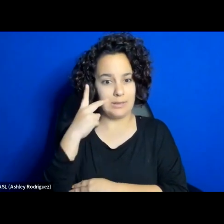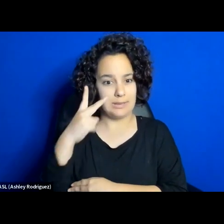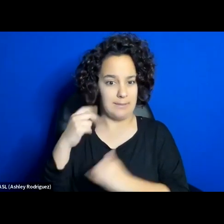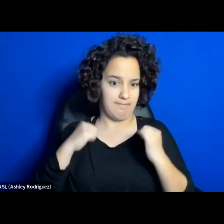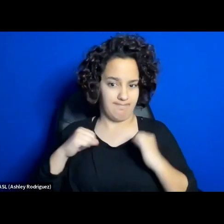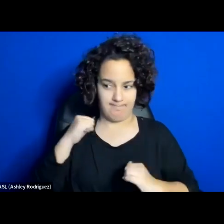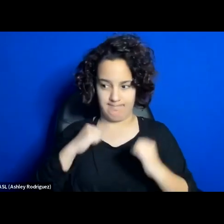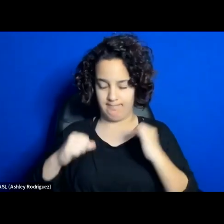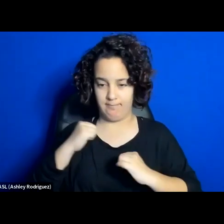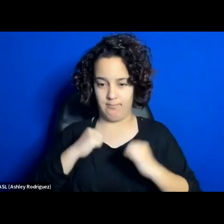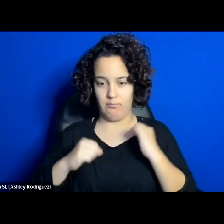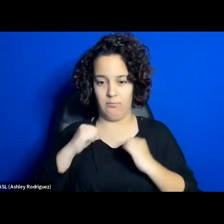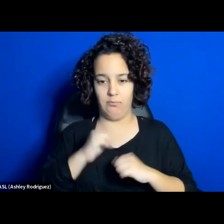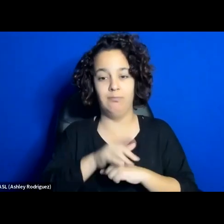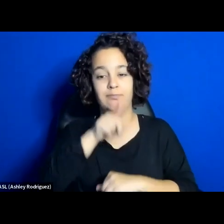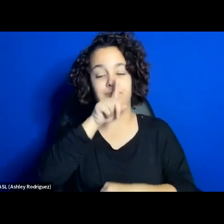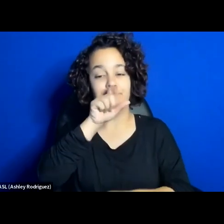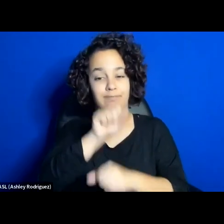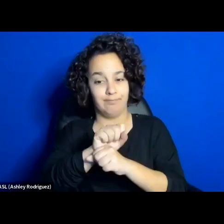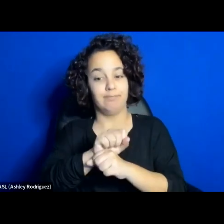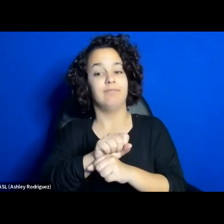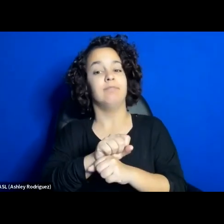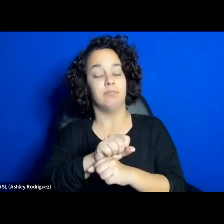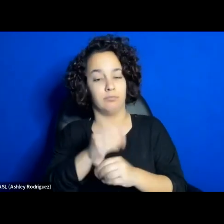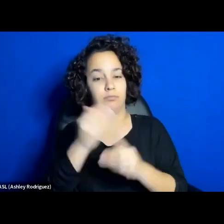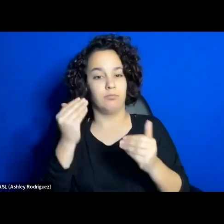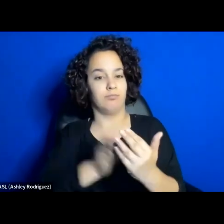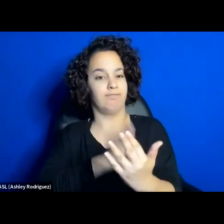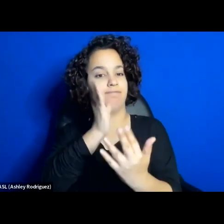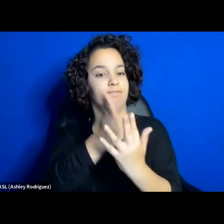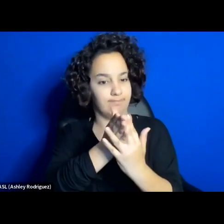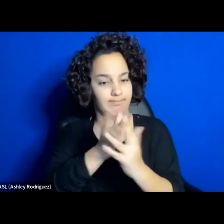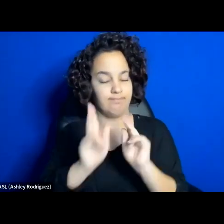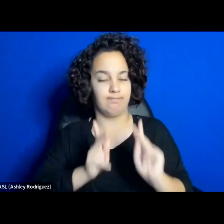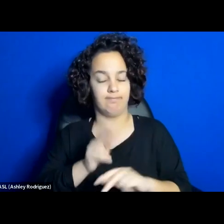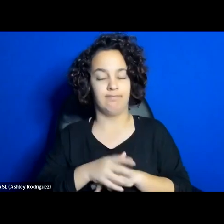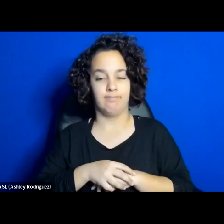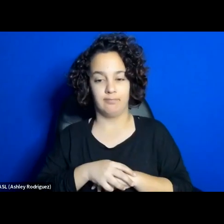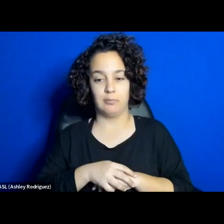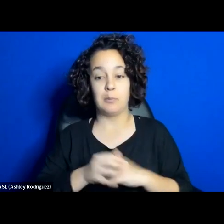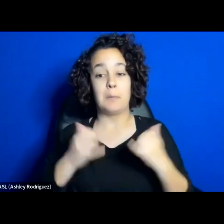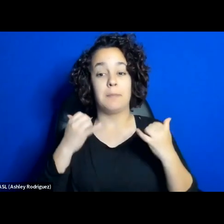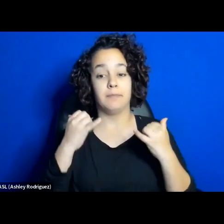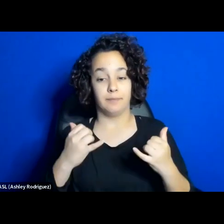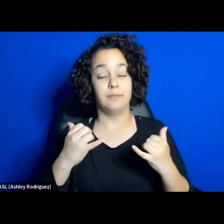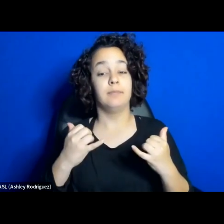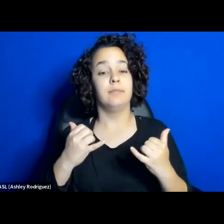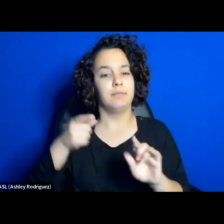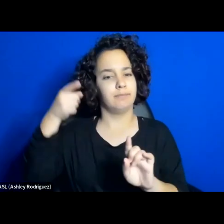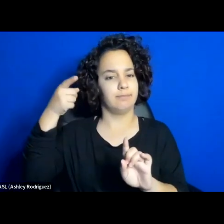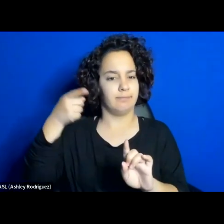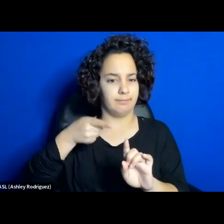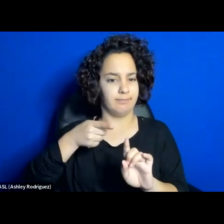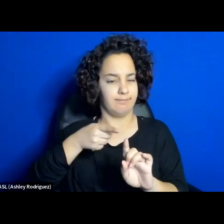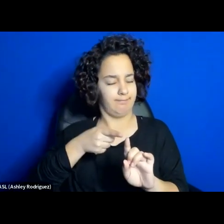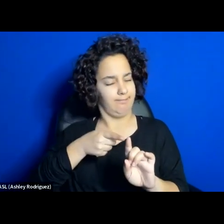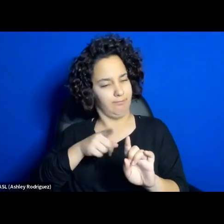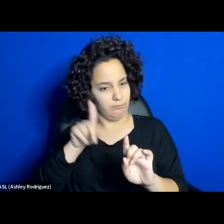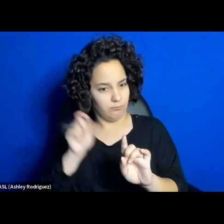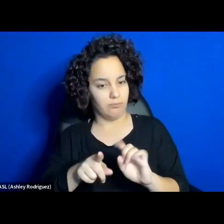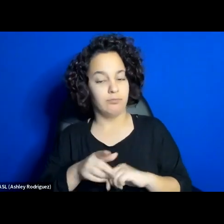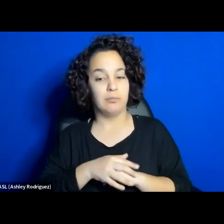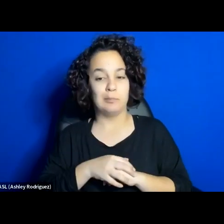affirm the productive intersection of theater and protest. Let's now turn to the main question of today's panel.